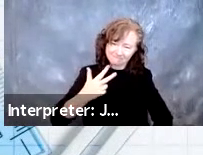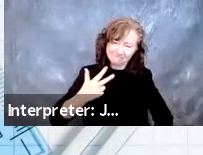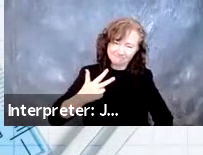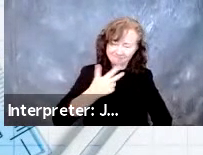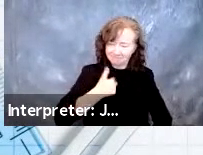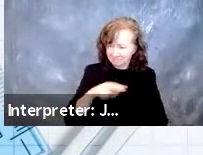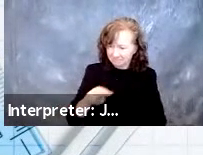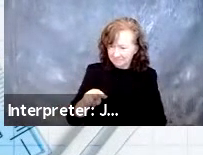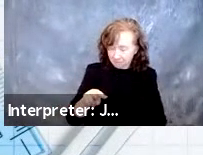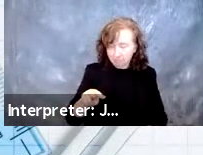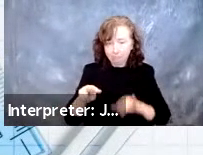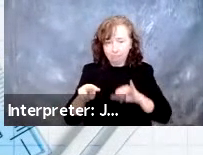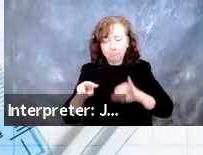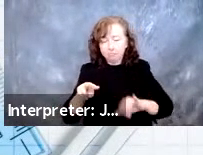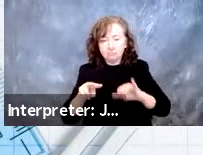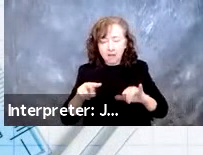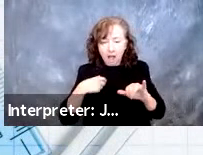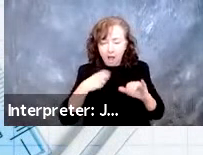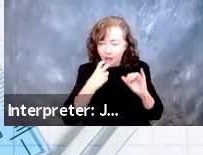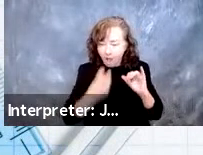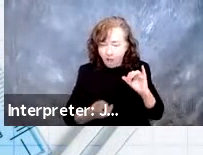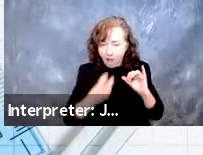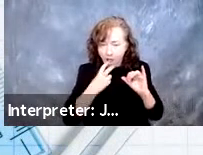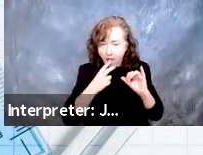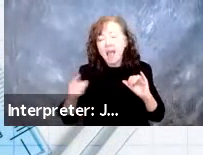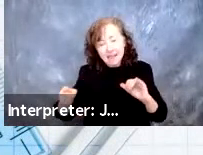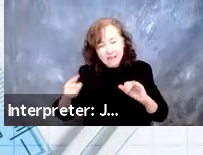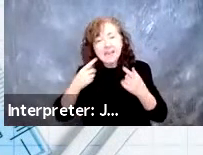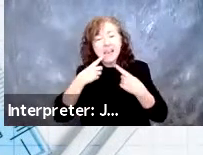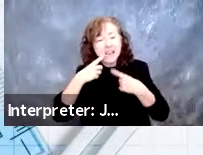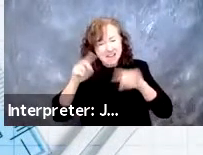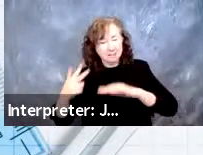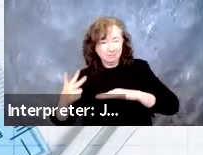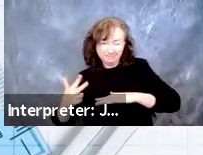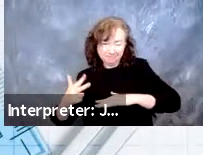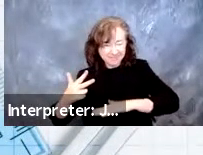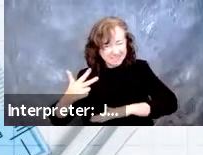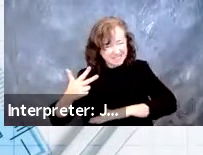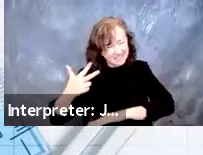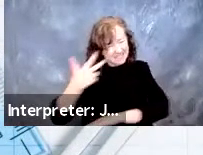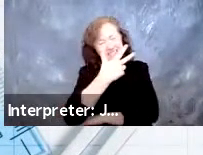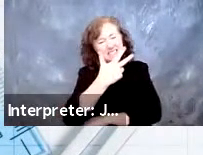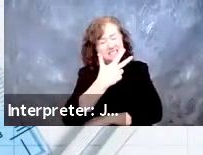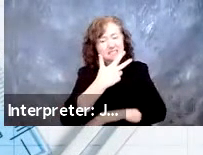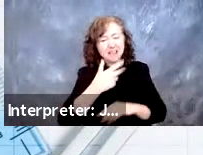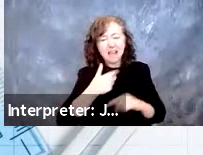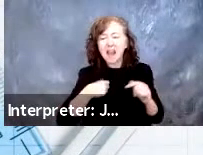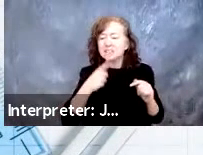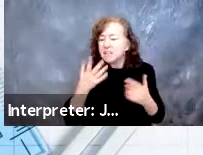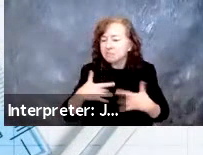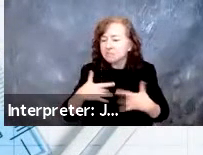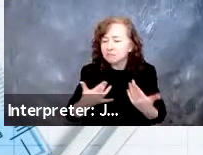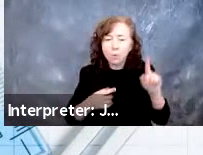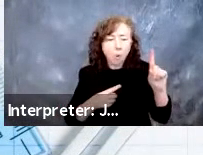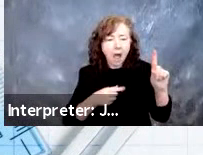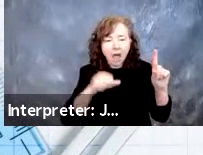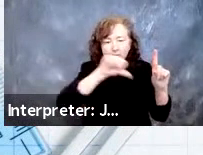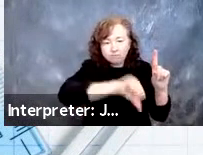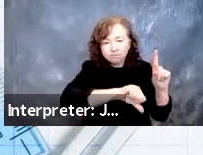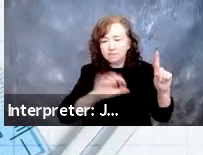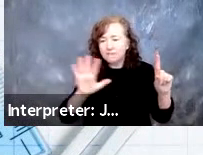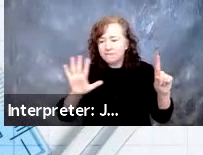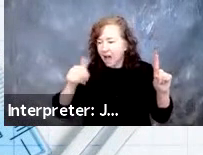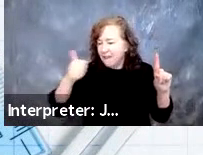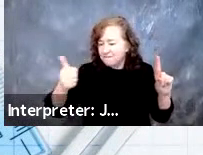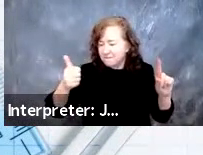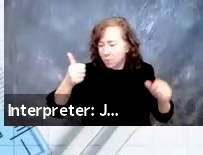was kind of taken aback a little bit. And he got to the top, and I asked him, okay, how would you rate that, one being worse, five being excellent? And he said, five.